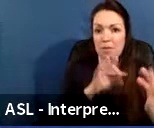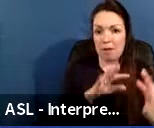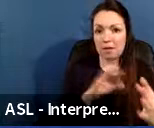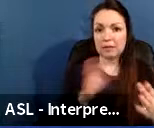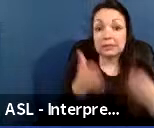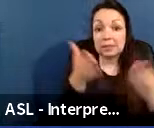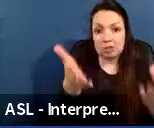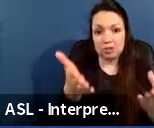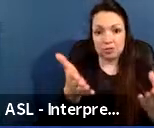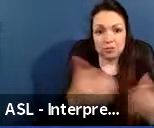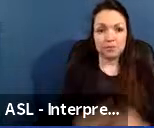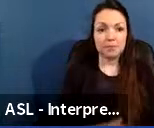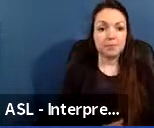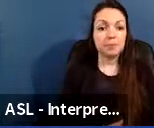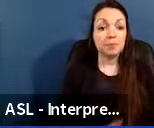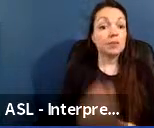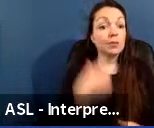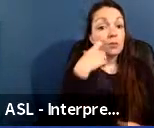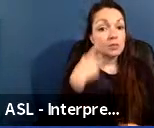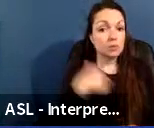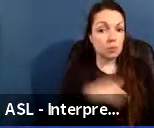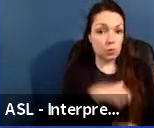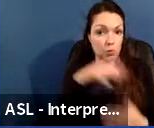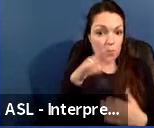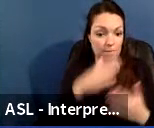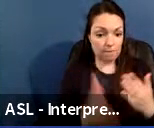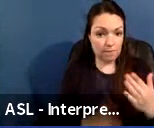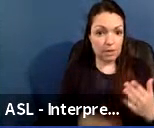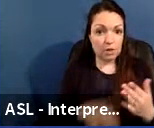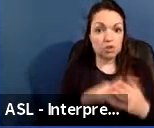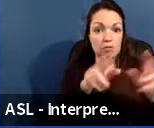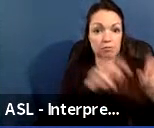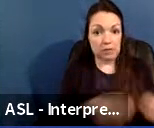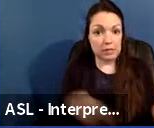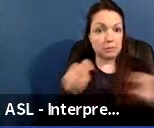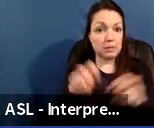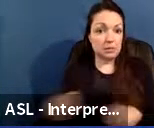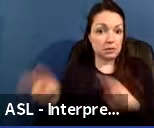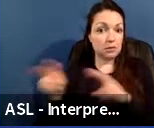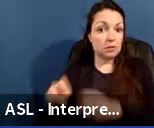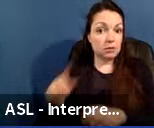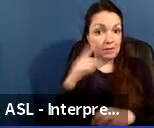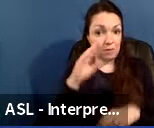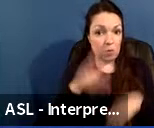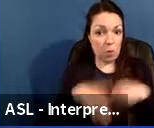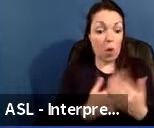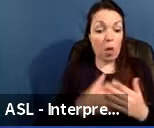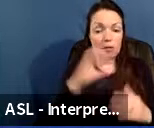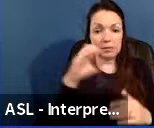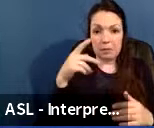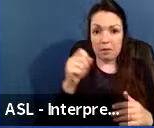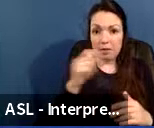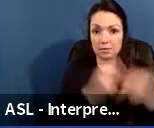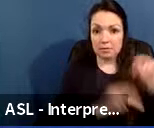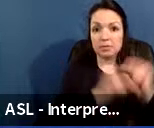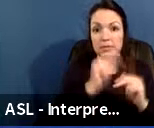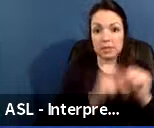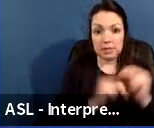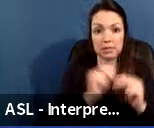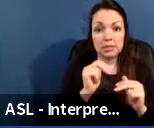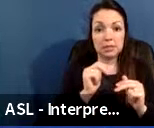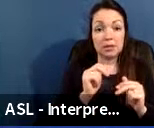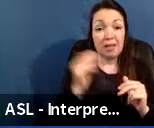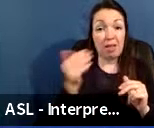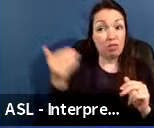We have recently completed the new round of facility condition assessments in all CPS owned and operated facilities. The previous facility condition